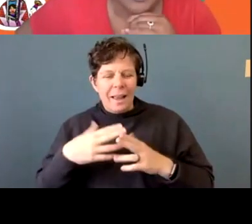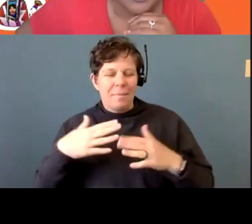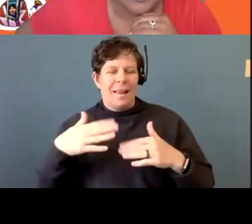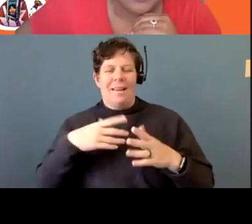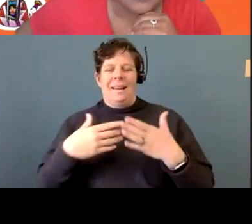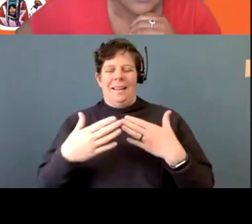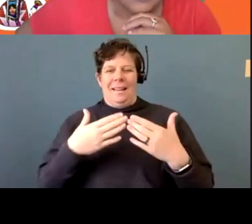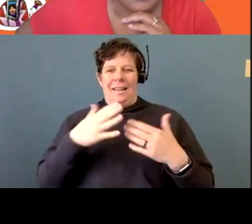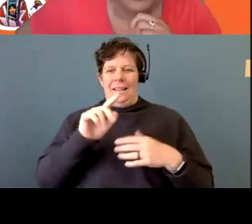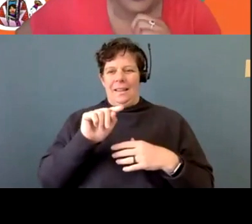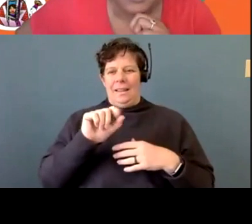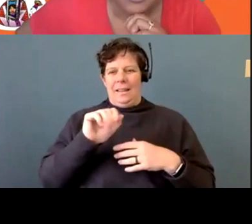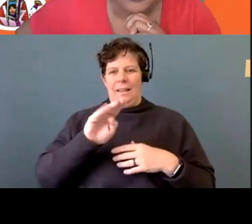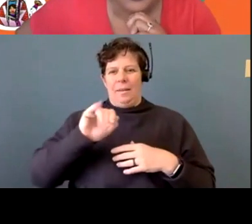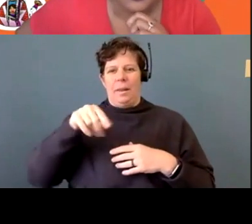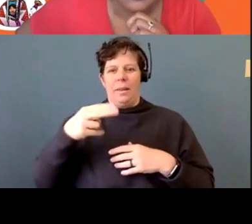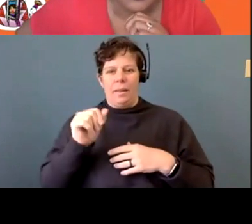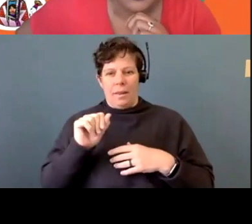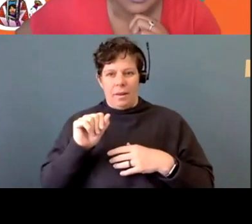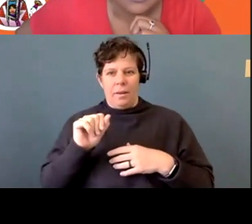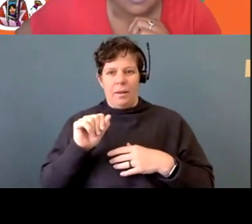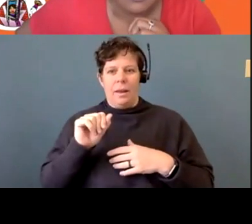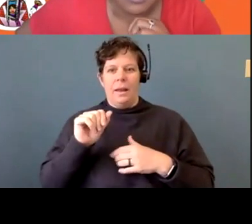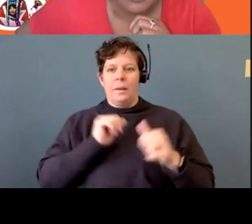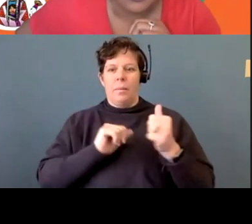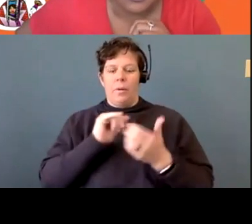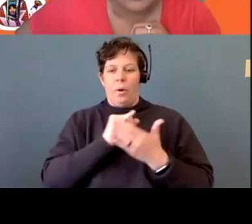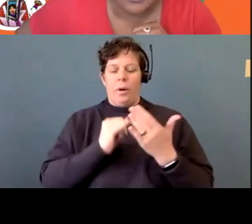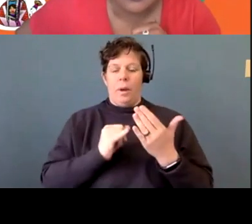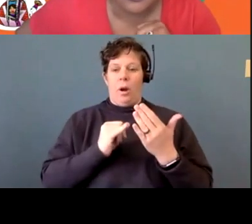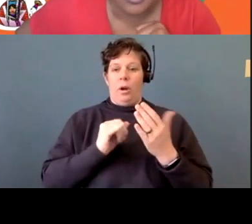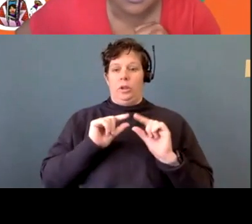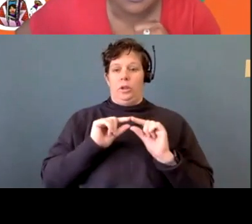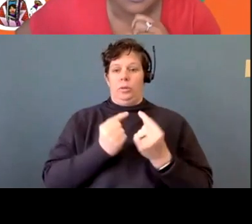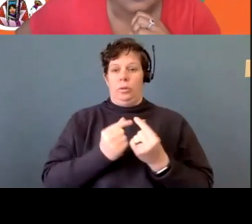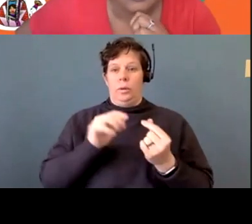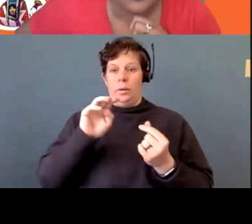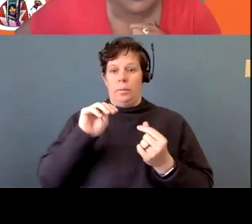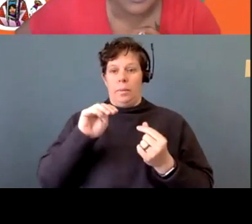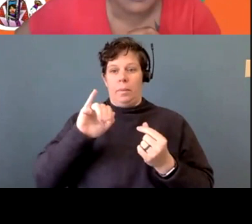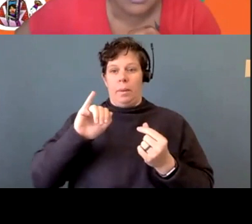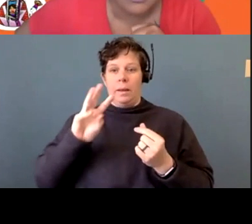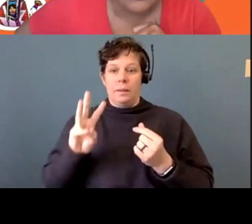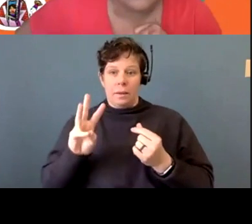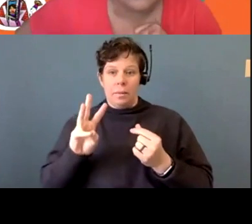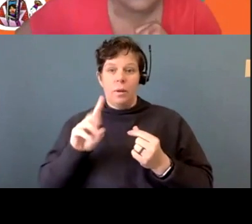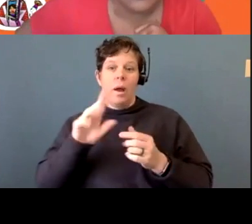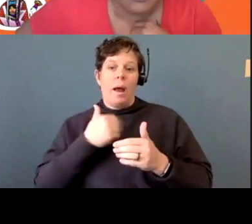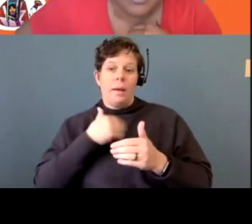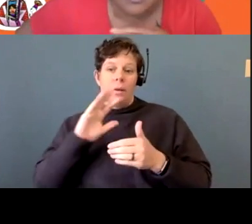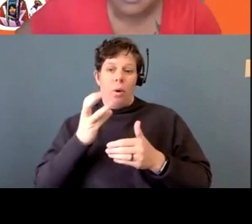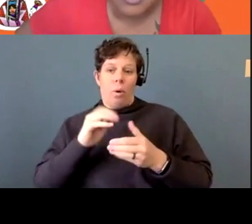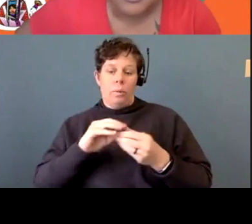Tabitha has a performing arts group that brings awareness to MMIW and also has a story, uh, as a survivor family. So